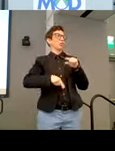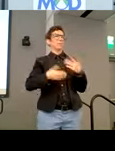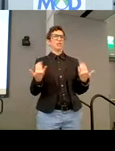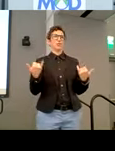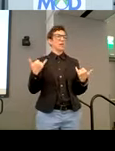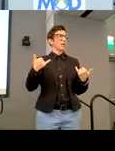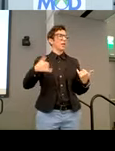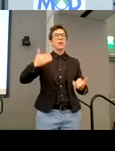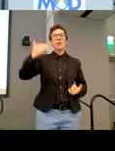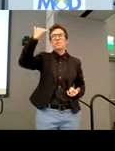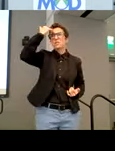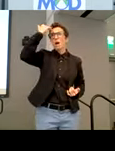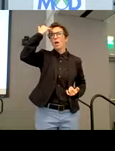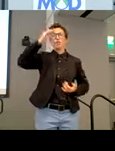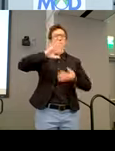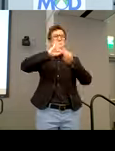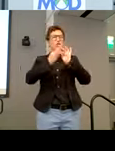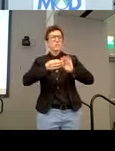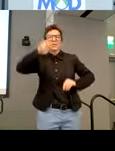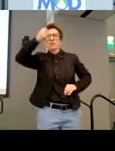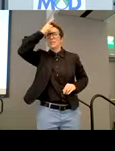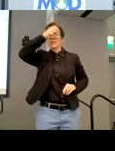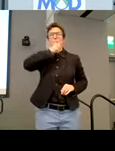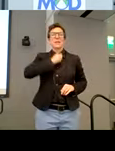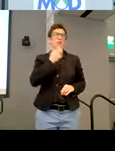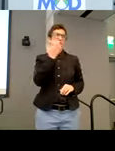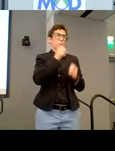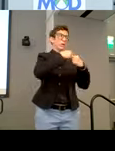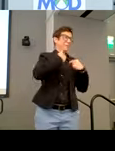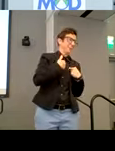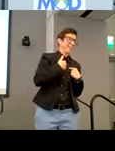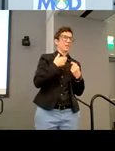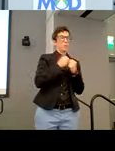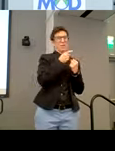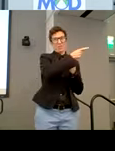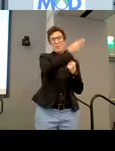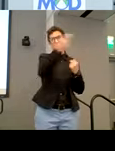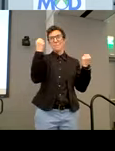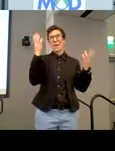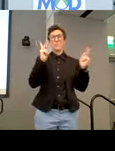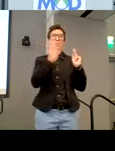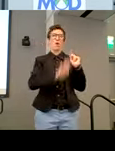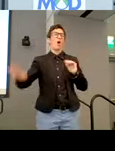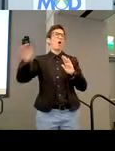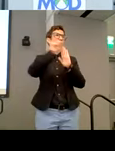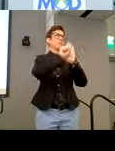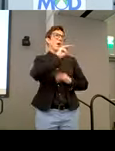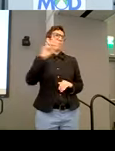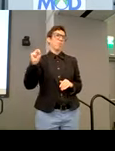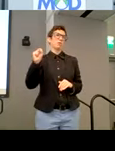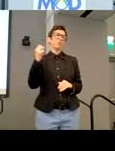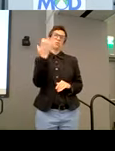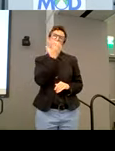his insight, his, his understanding and his patience with me. And I'm sure a lot of other people throughout the Commonwealth who he helped,